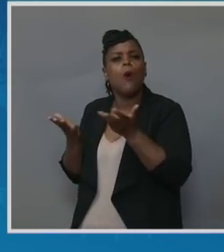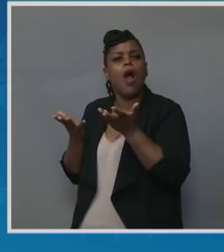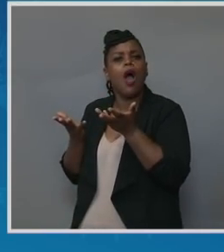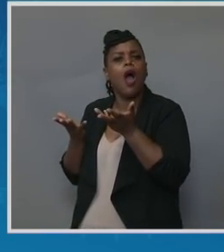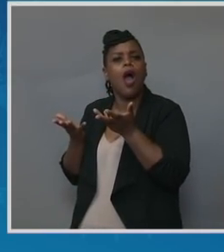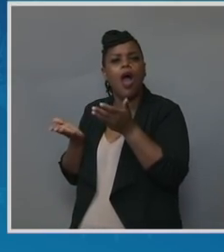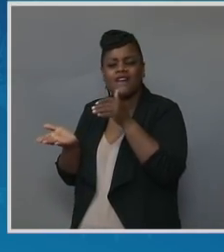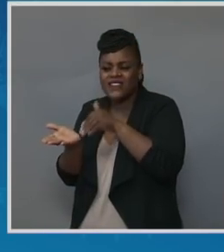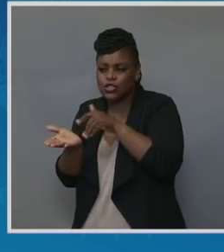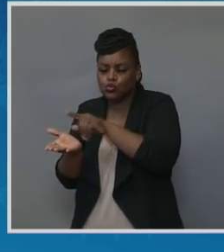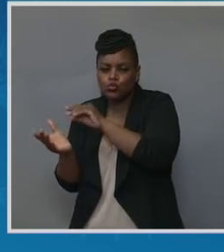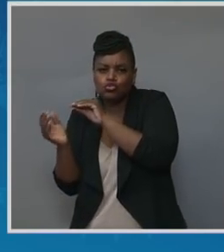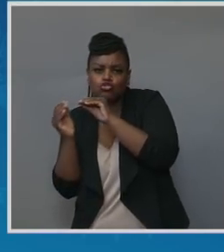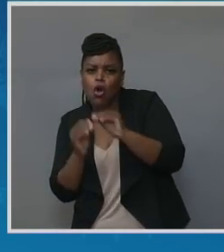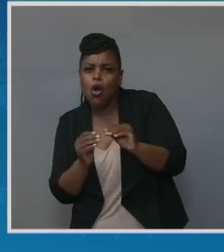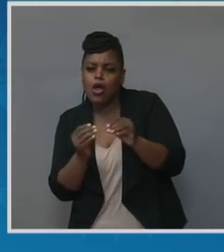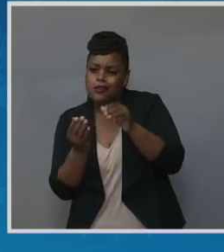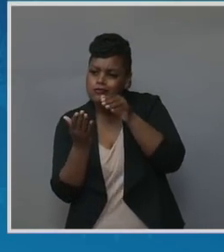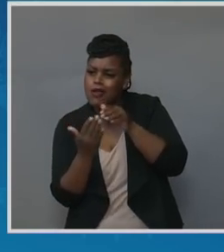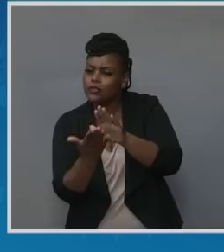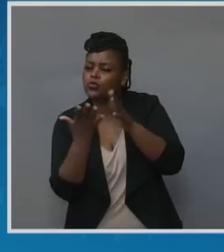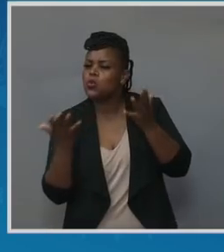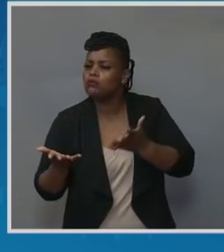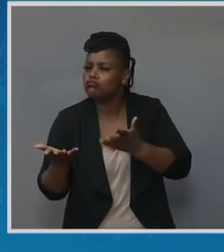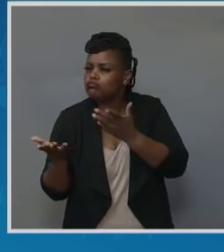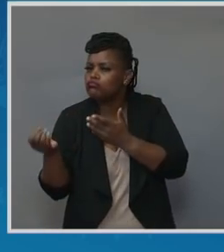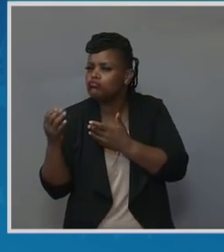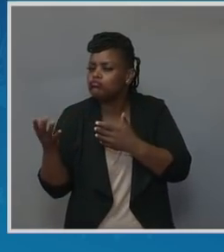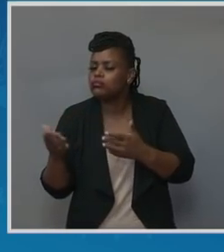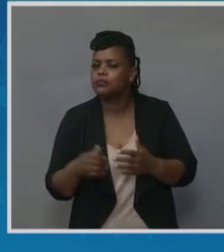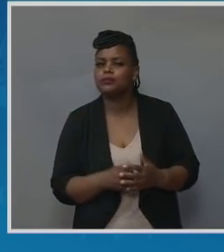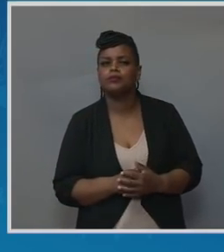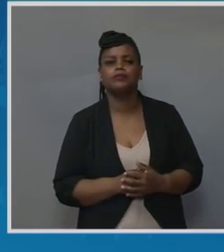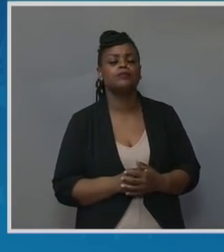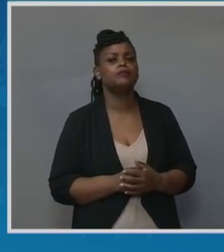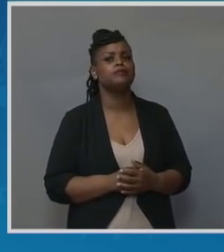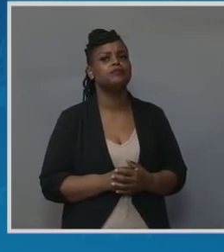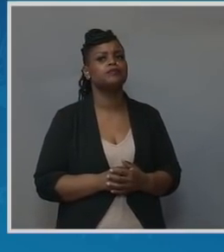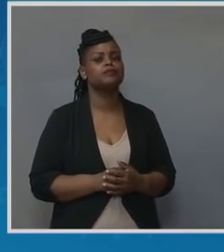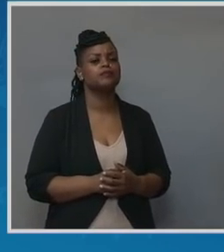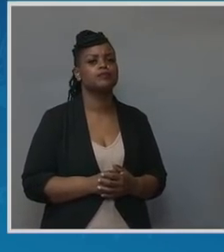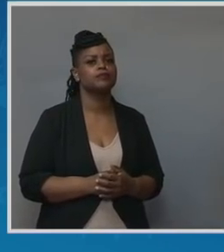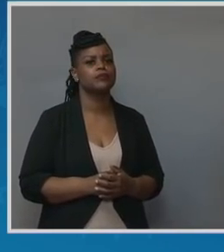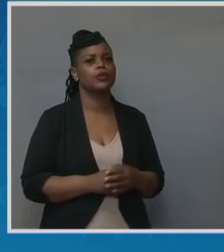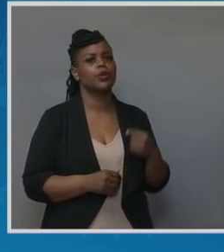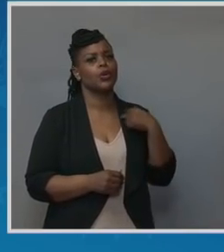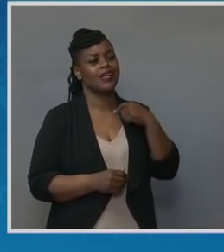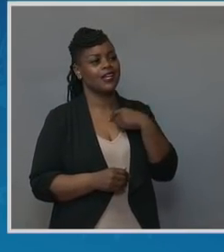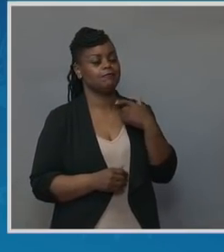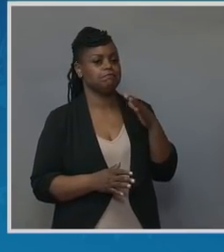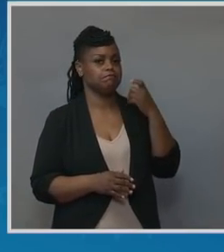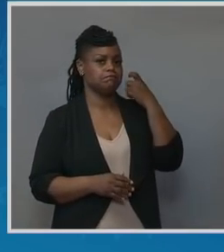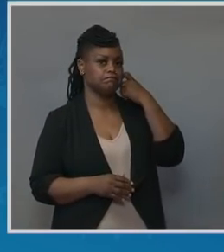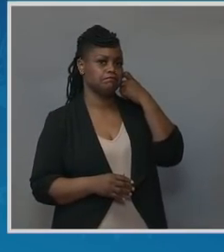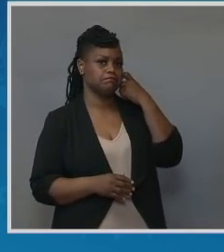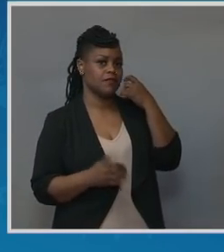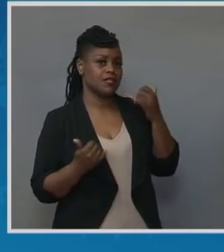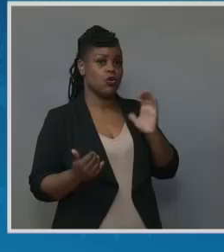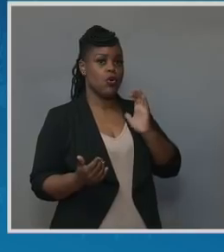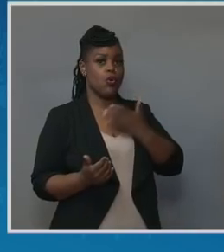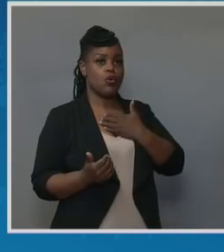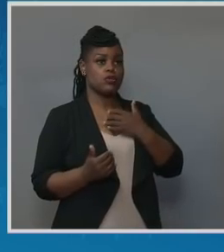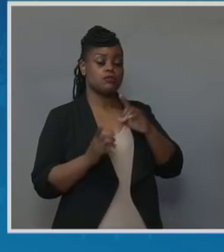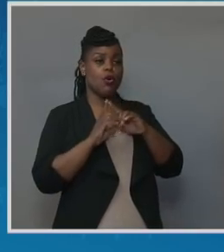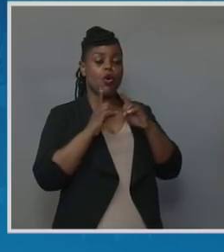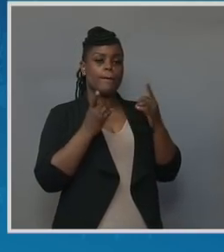to address implicit bias? So, we actually are just going through this. Our whole, our department and our healthcare system